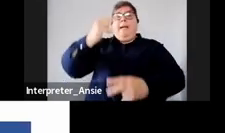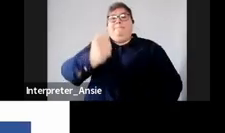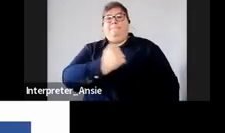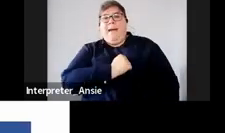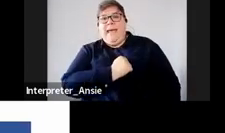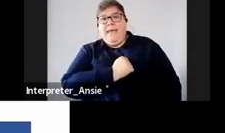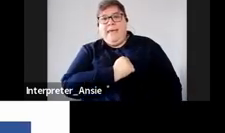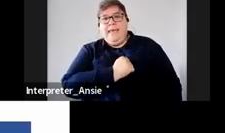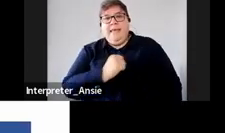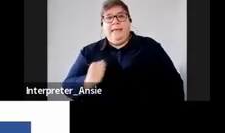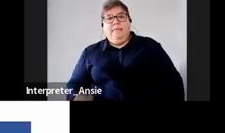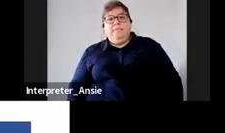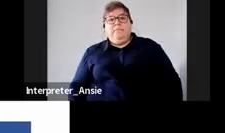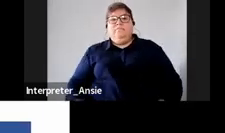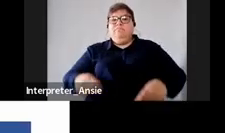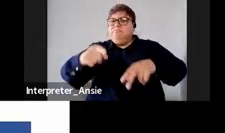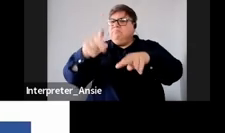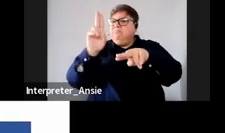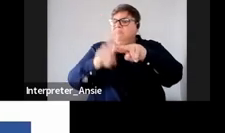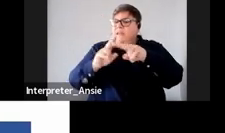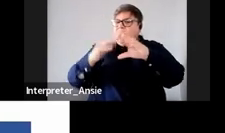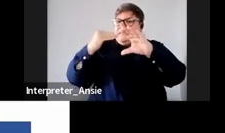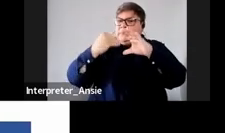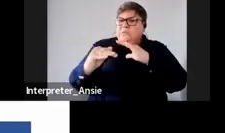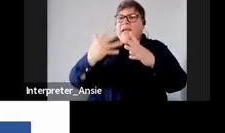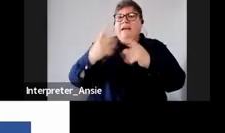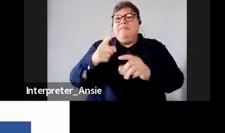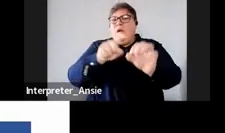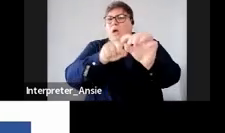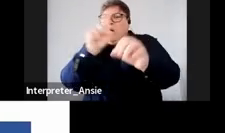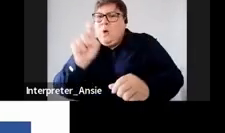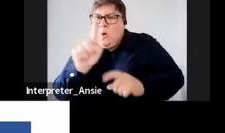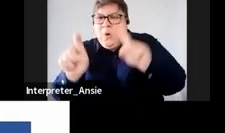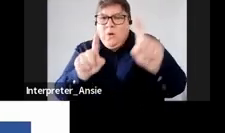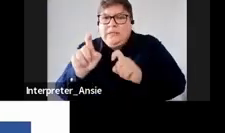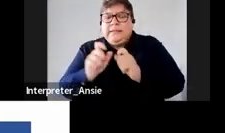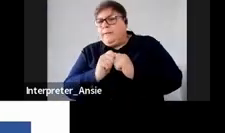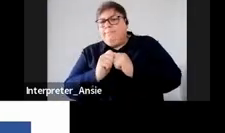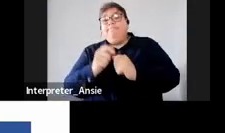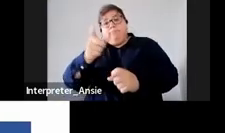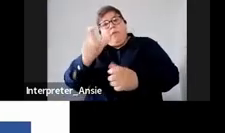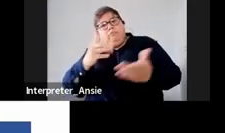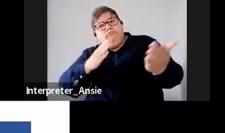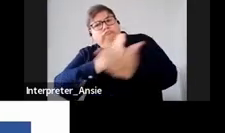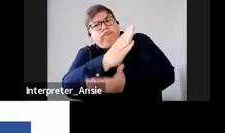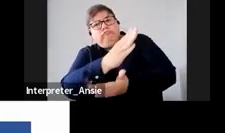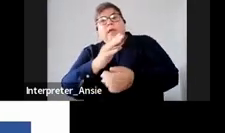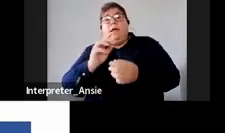for any related queries or submissions for supporting documents please use the following channels you go to SARS